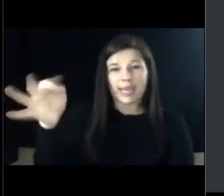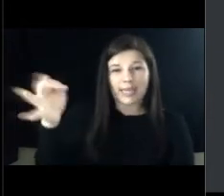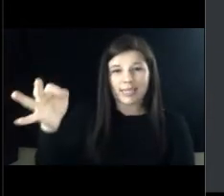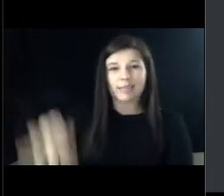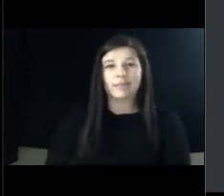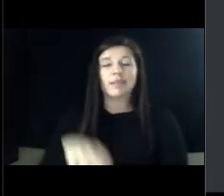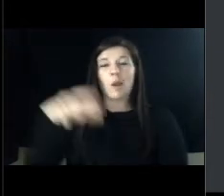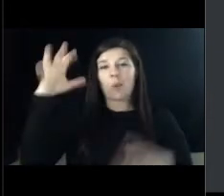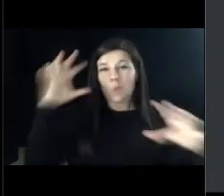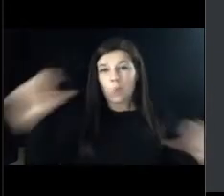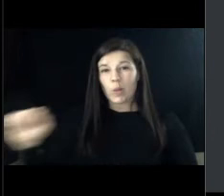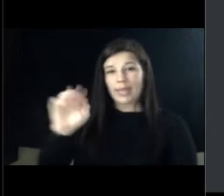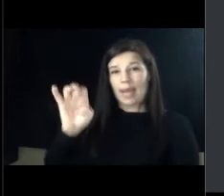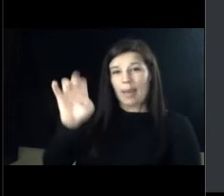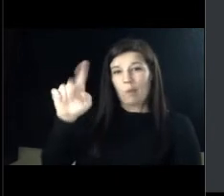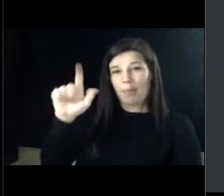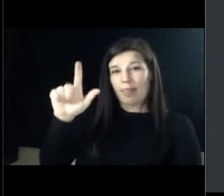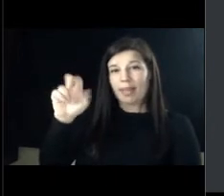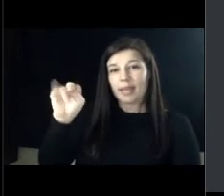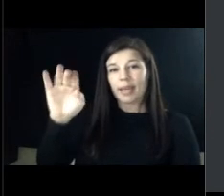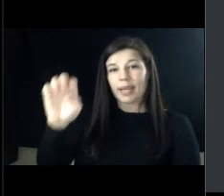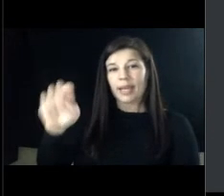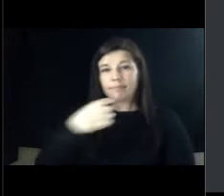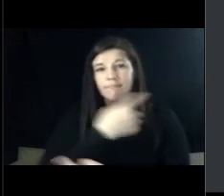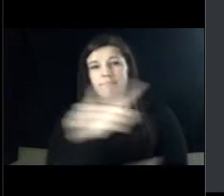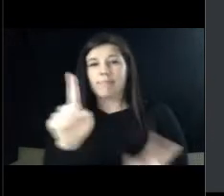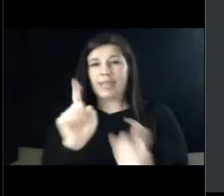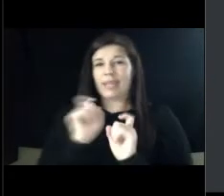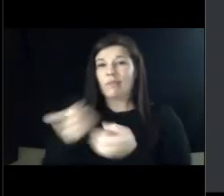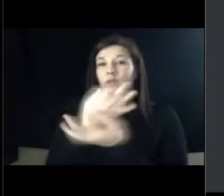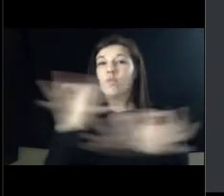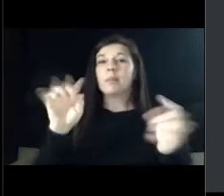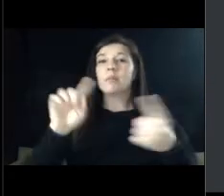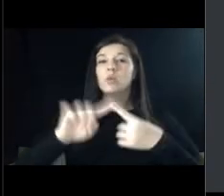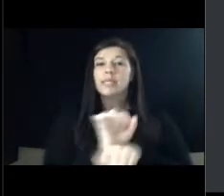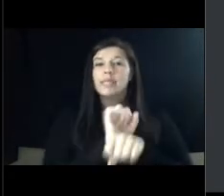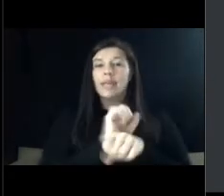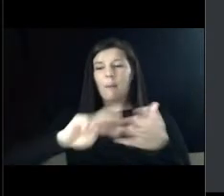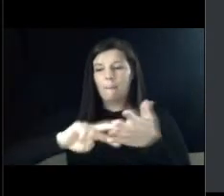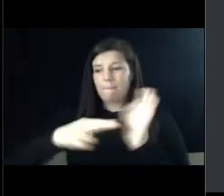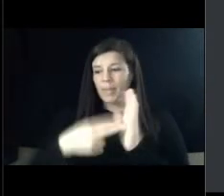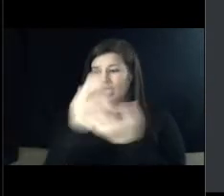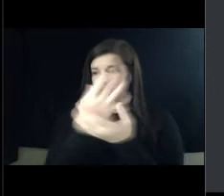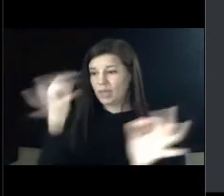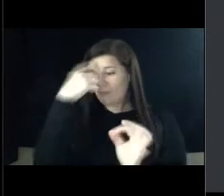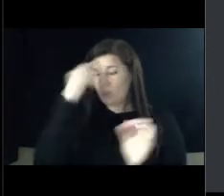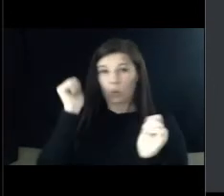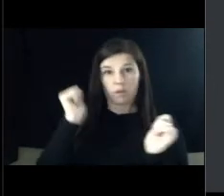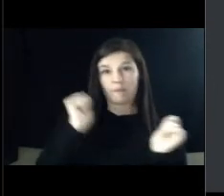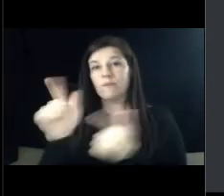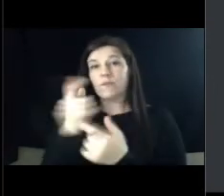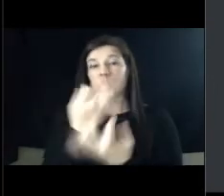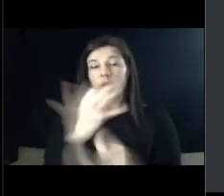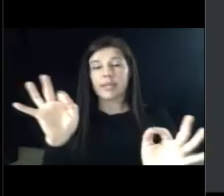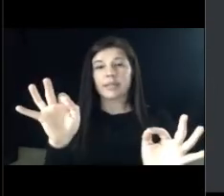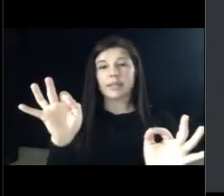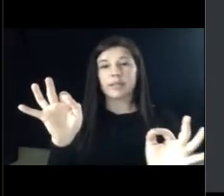lincoln declared that in giving freedom to the slave we assure freedom to the free honorable alike in what we give and what